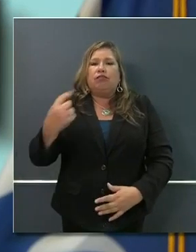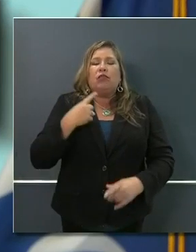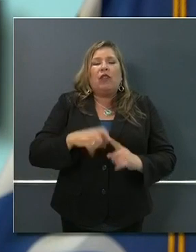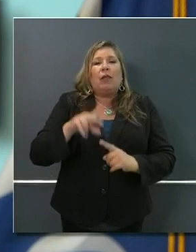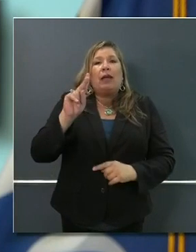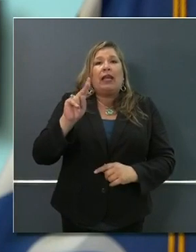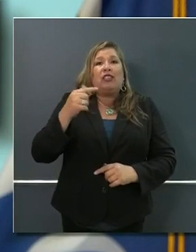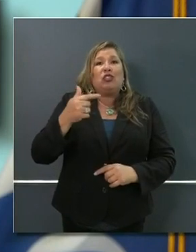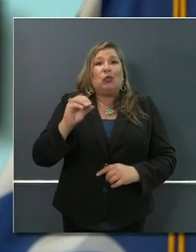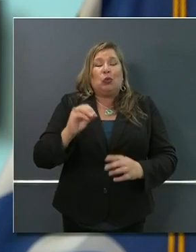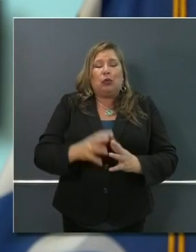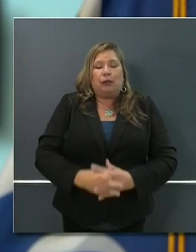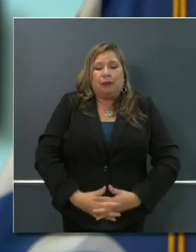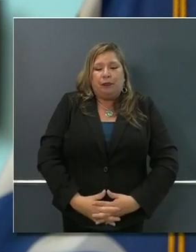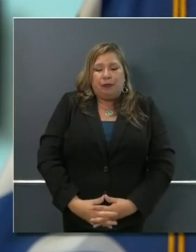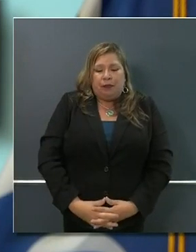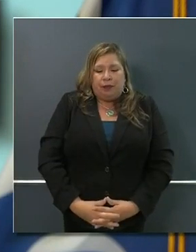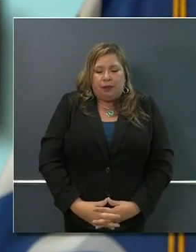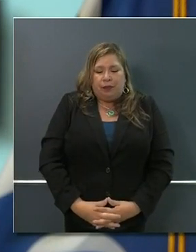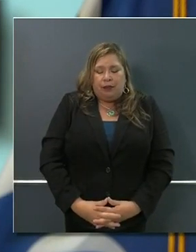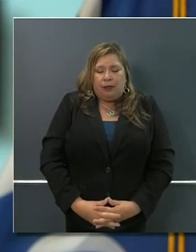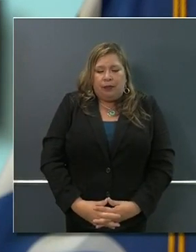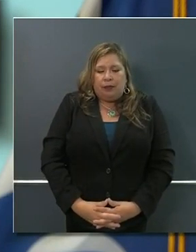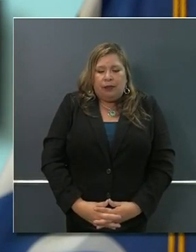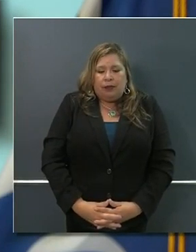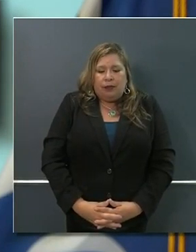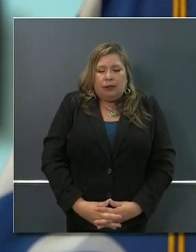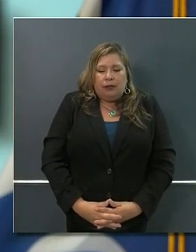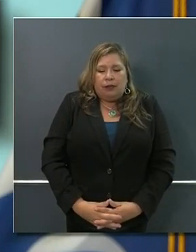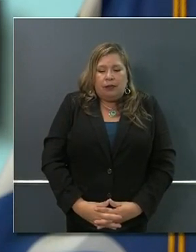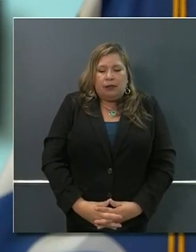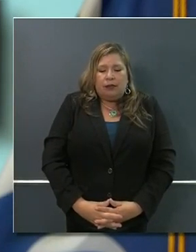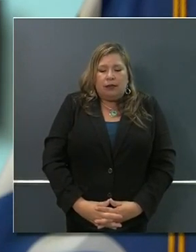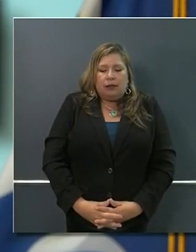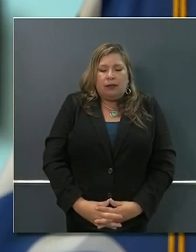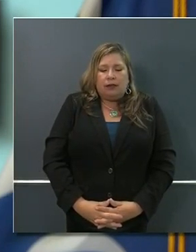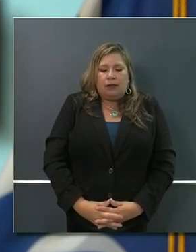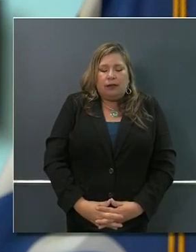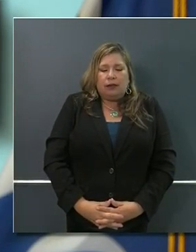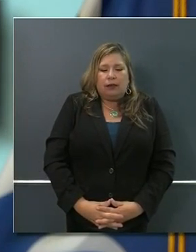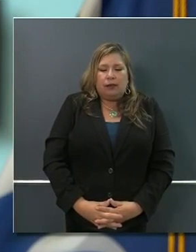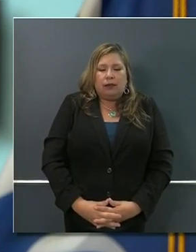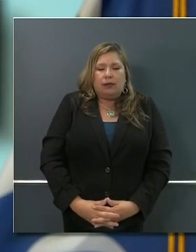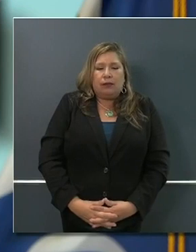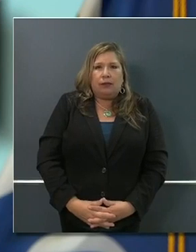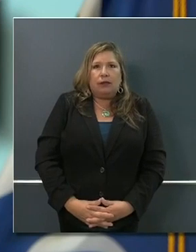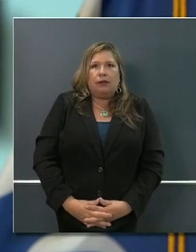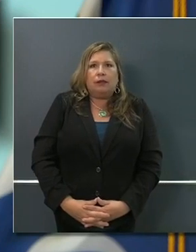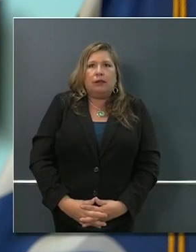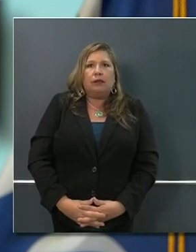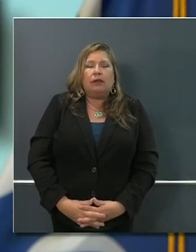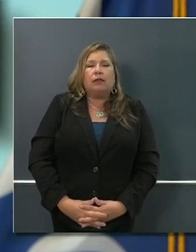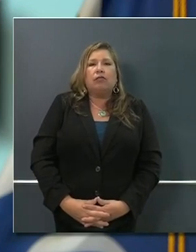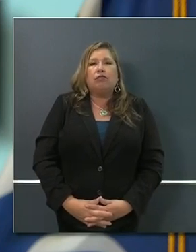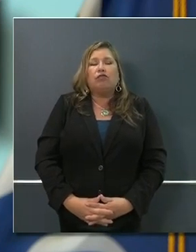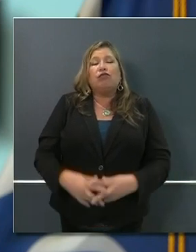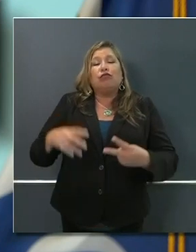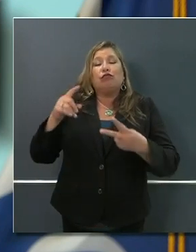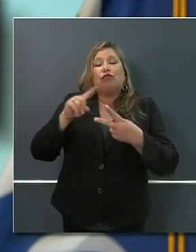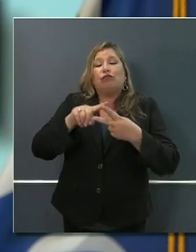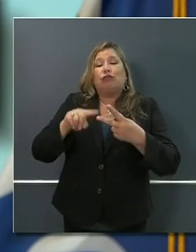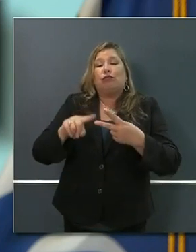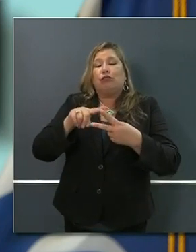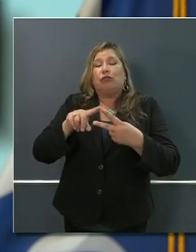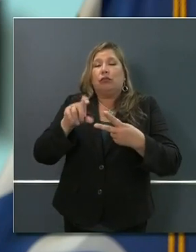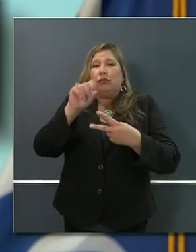Hi, Governor. Thank you. Two-part question here. First, we just learned about some changes coming to the Bay Area's shelter-in-place order, including kids of 12 or